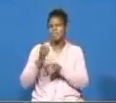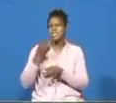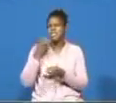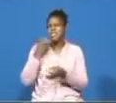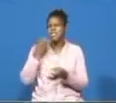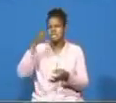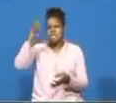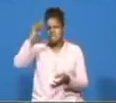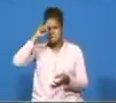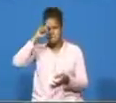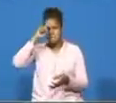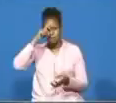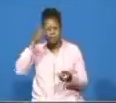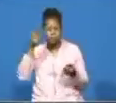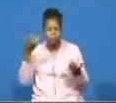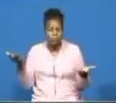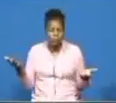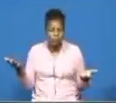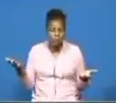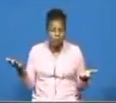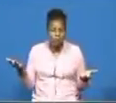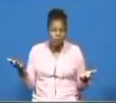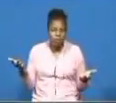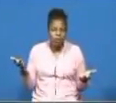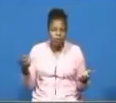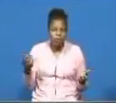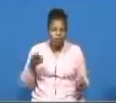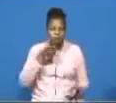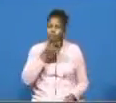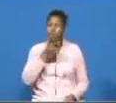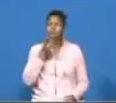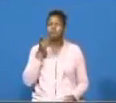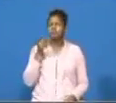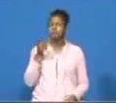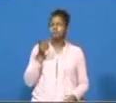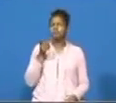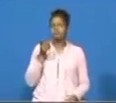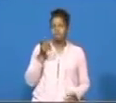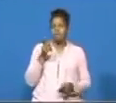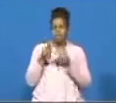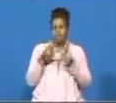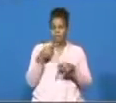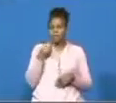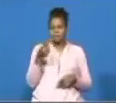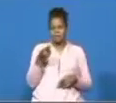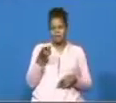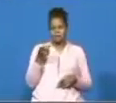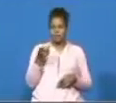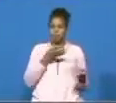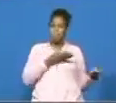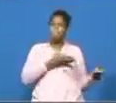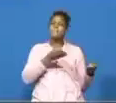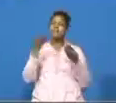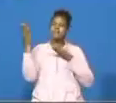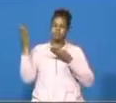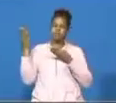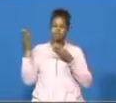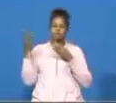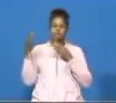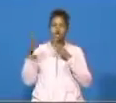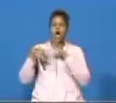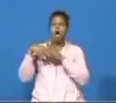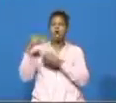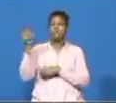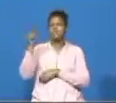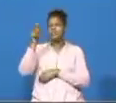look at that unbelievable wherefore the people are saying have you brought us up out